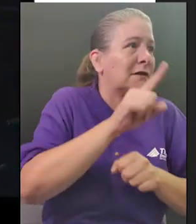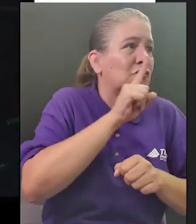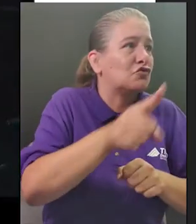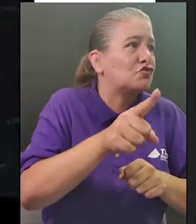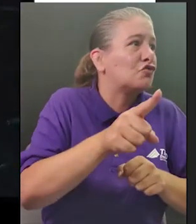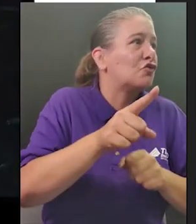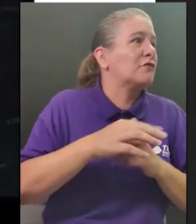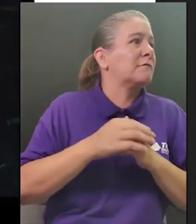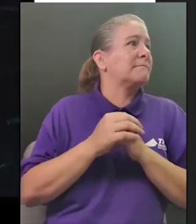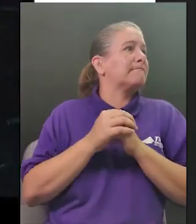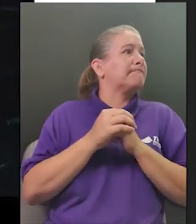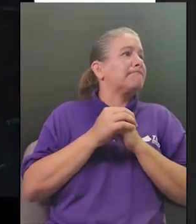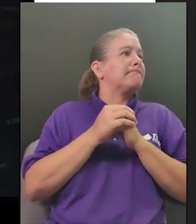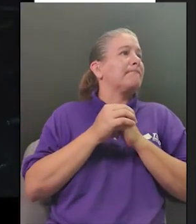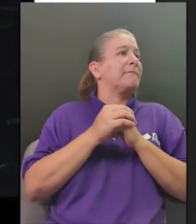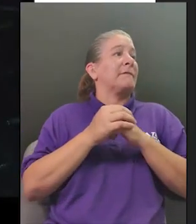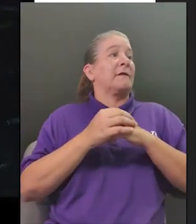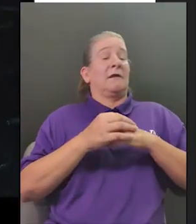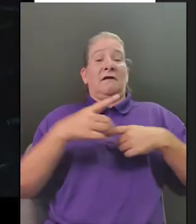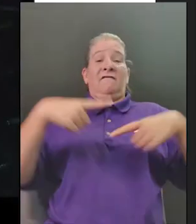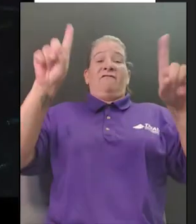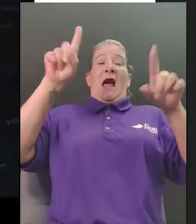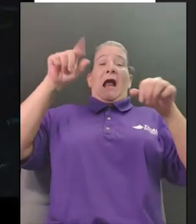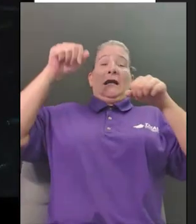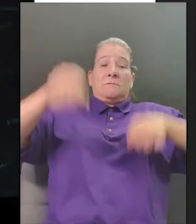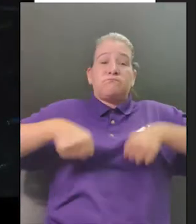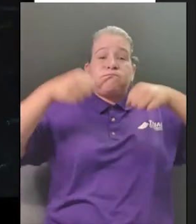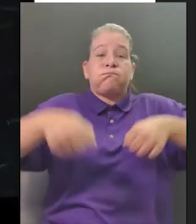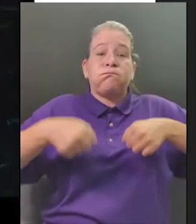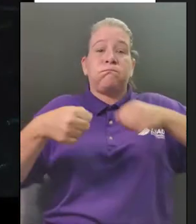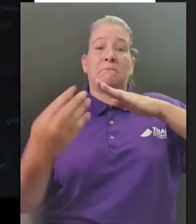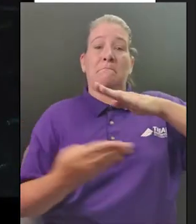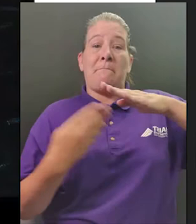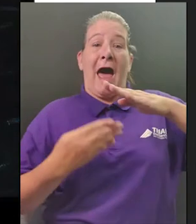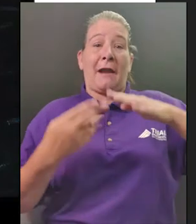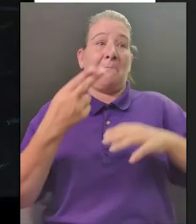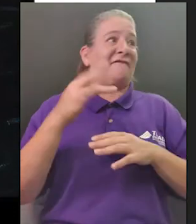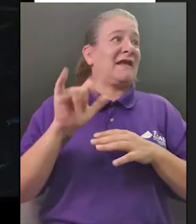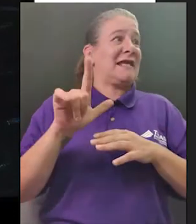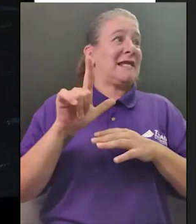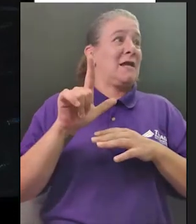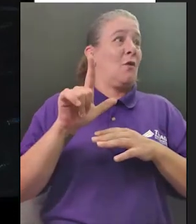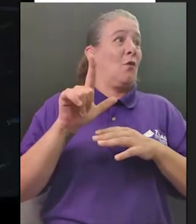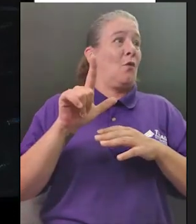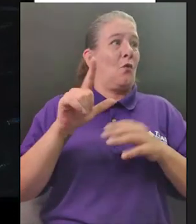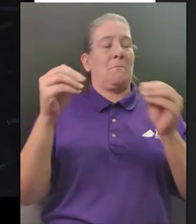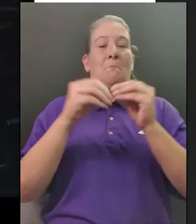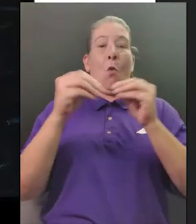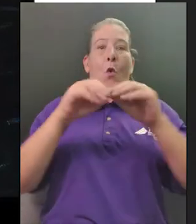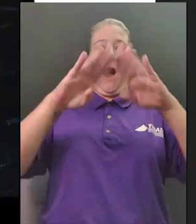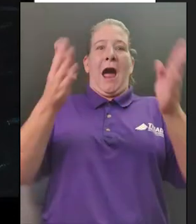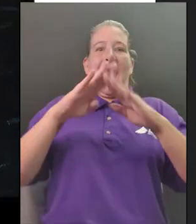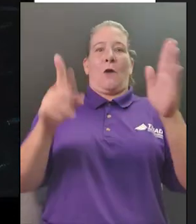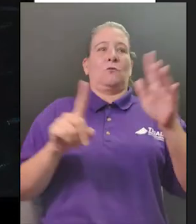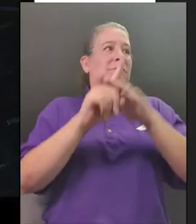at the bottom of the hill a clearing appeared several farmhouses were set behind a wooden fence